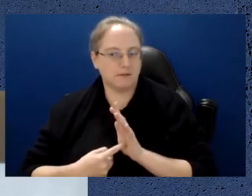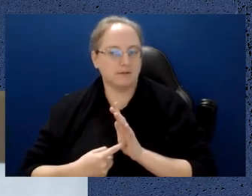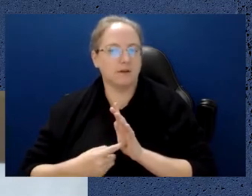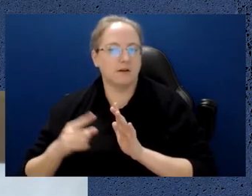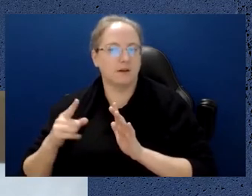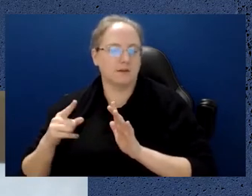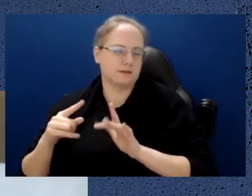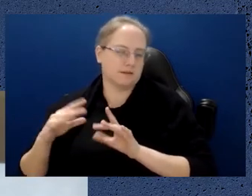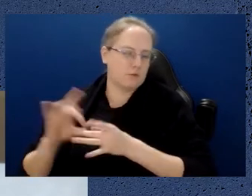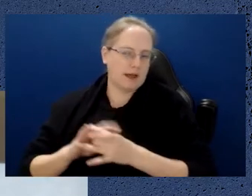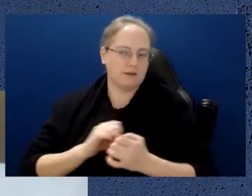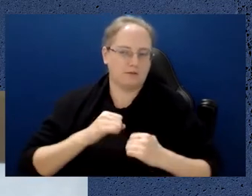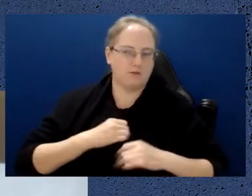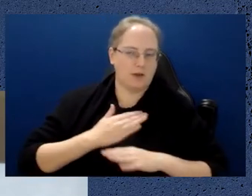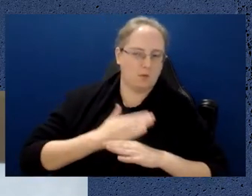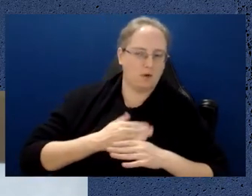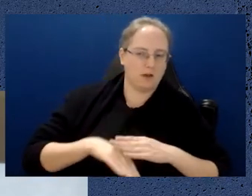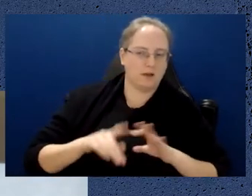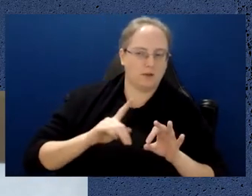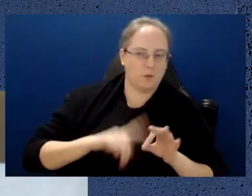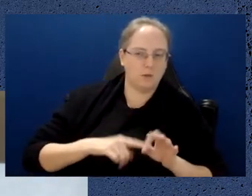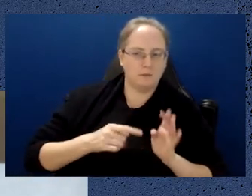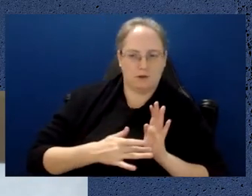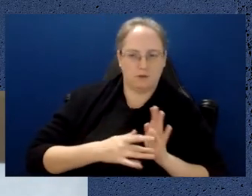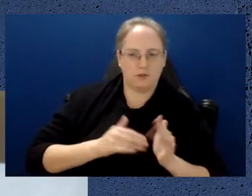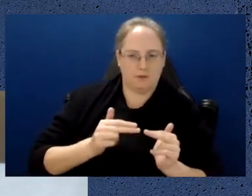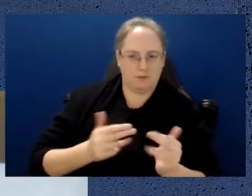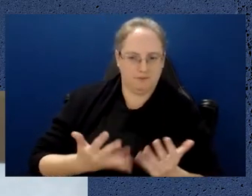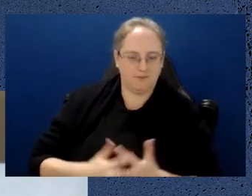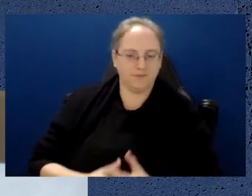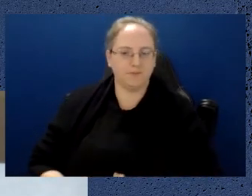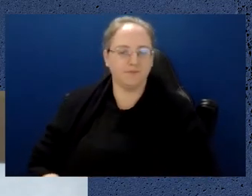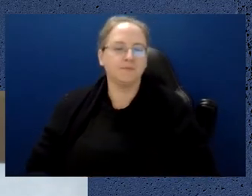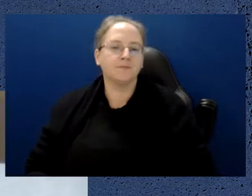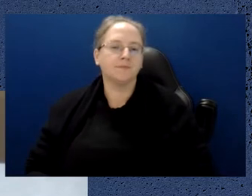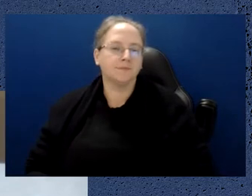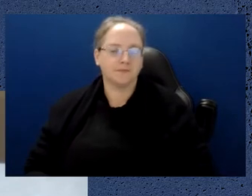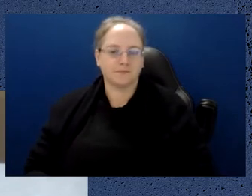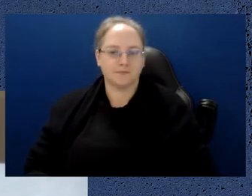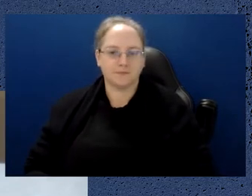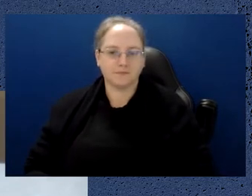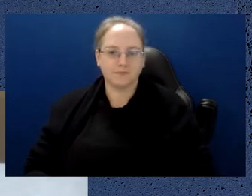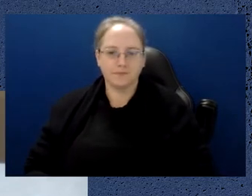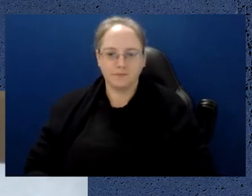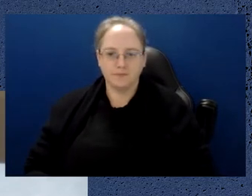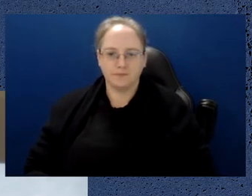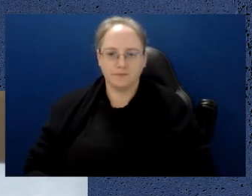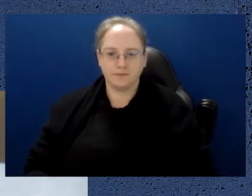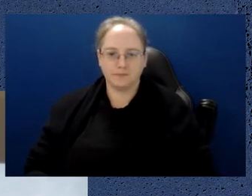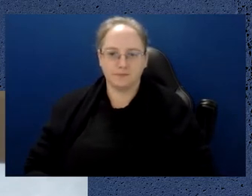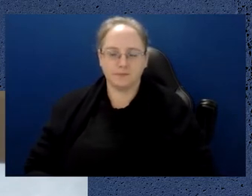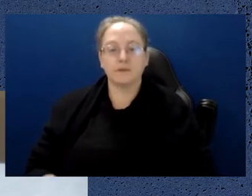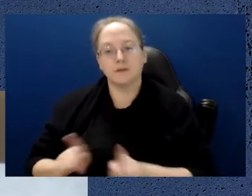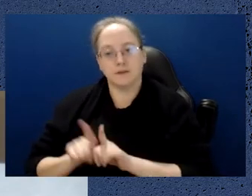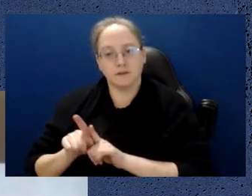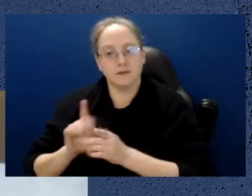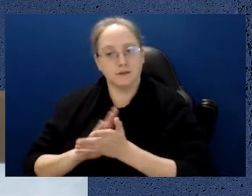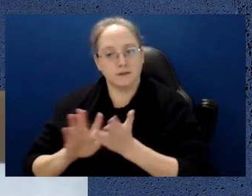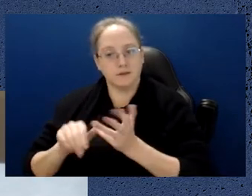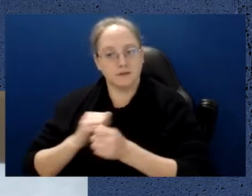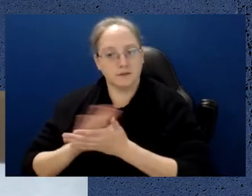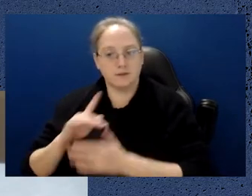some of the work that we're doing in the quantum technology space. So as